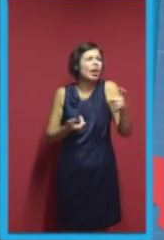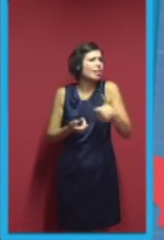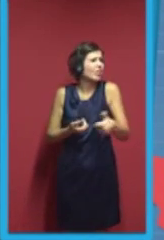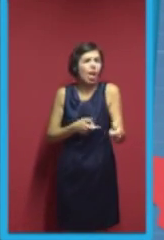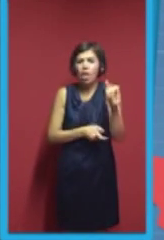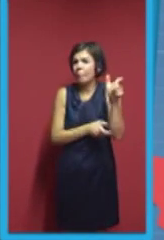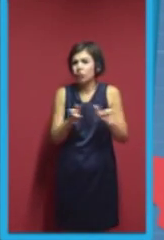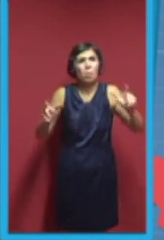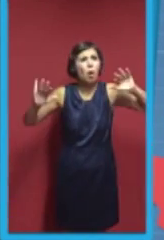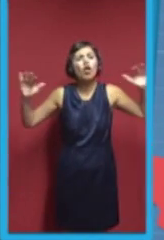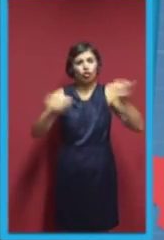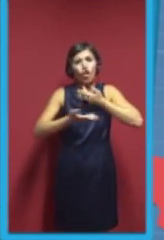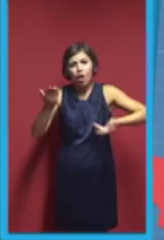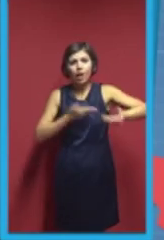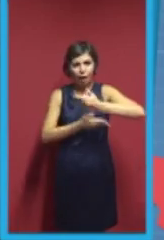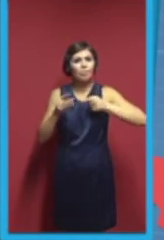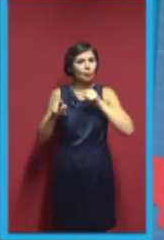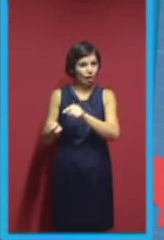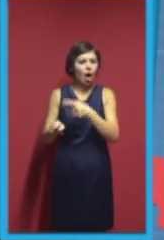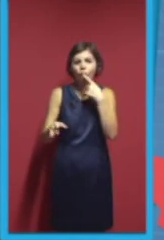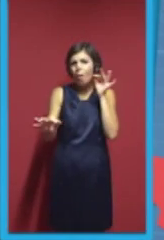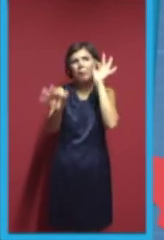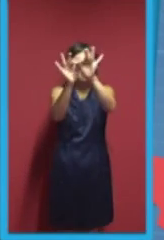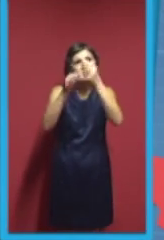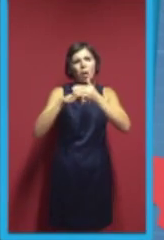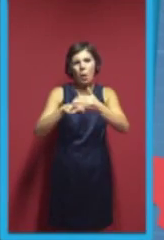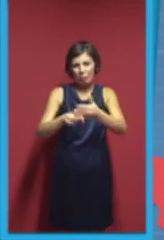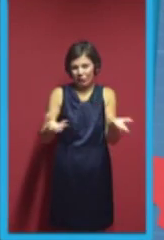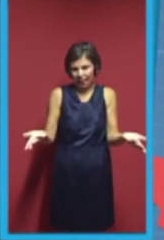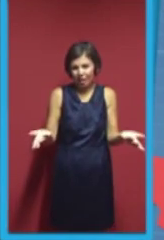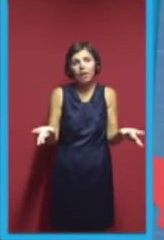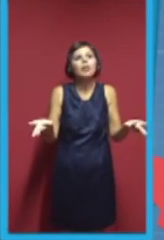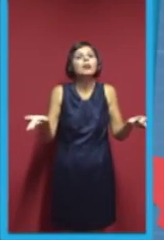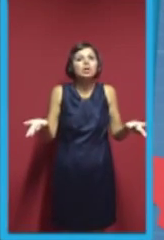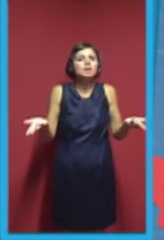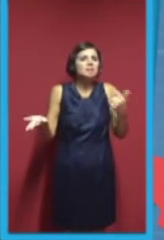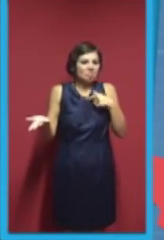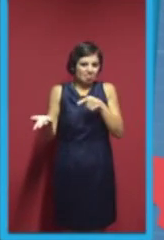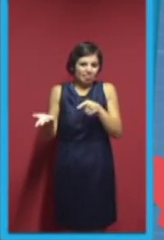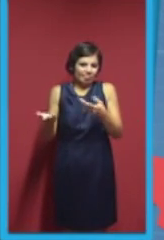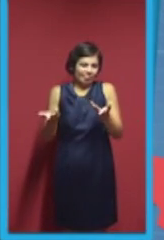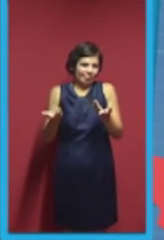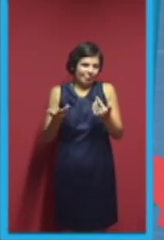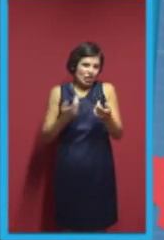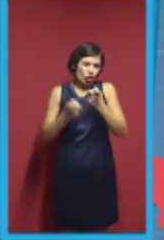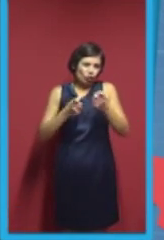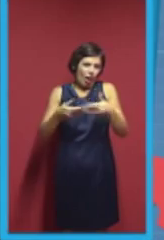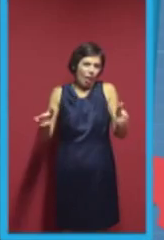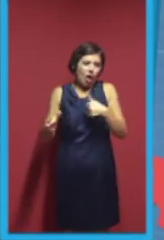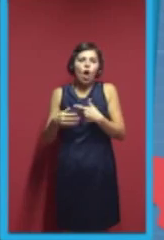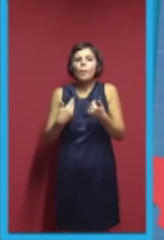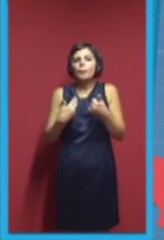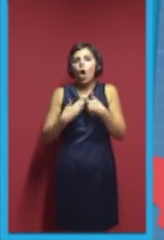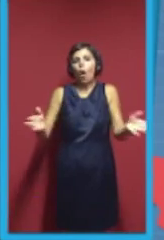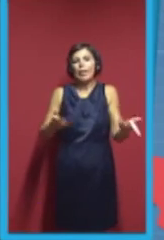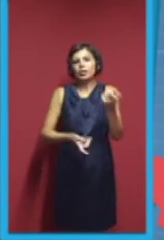for the common goal. So, open-source is a way to turn competition into collaboration. Okay. As a Roman, I'm so proud